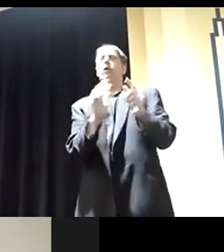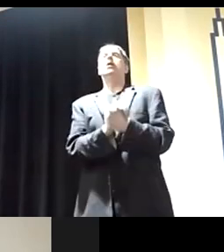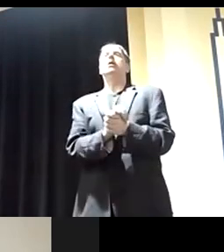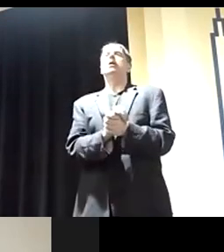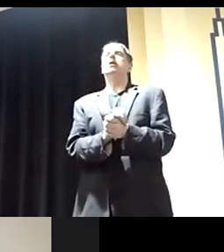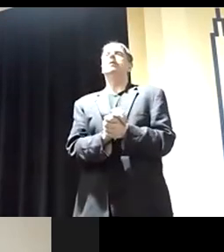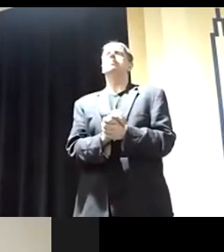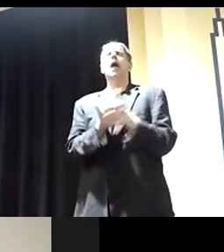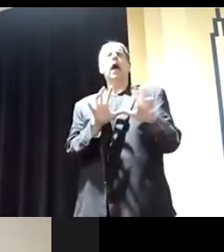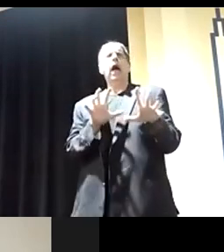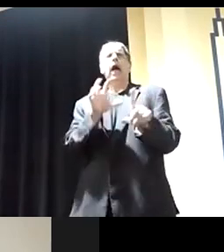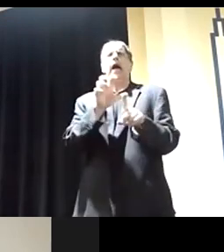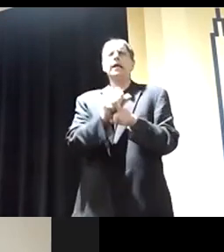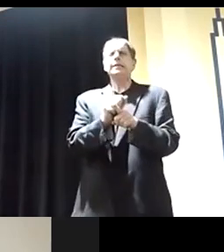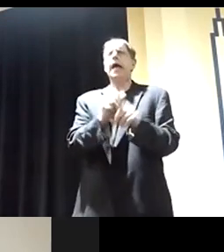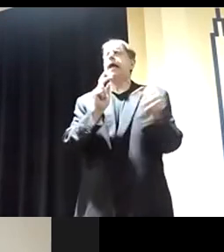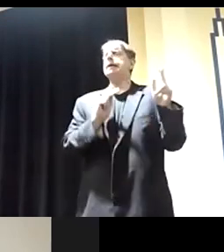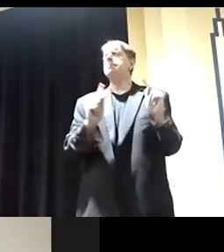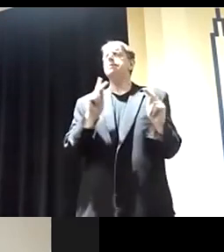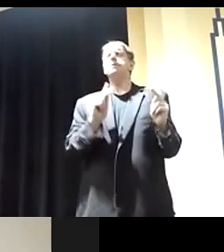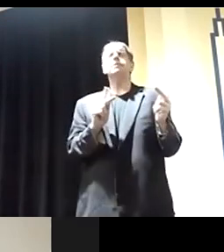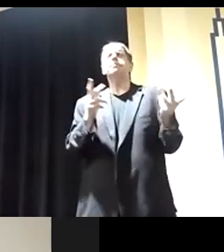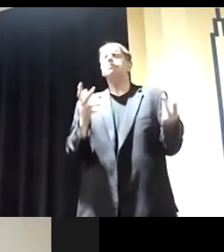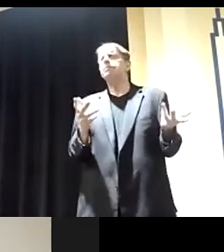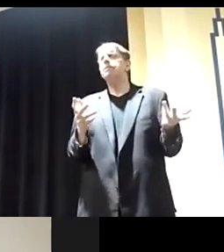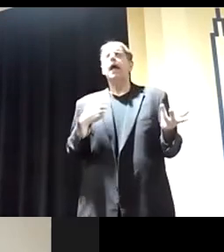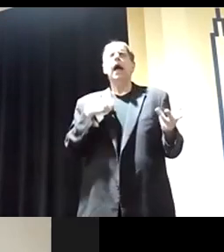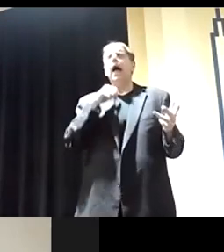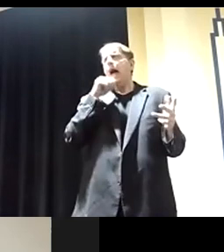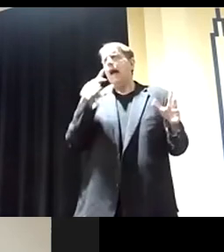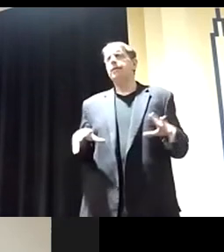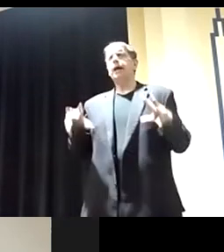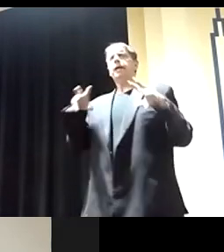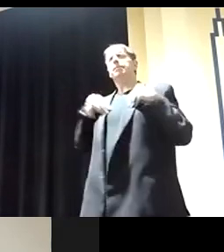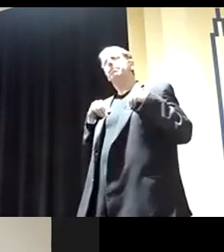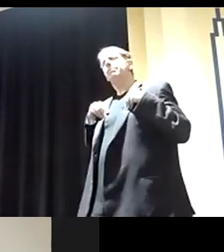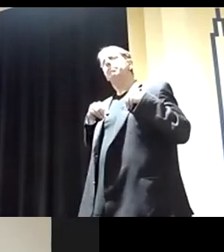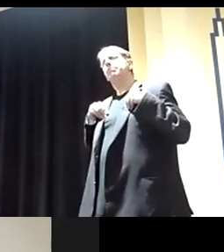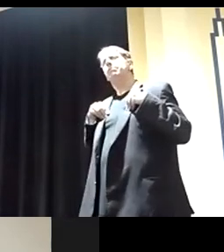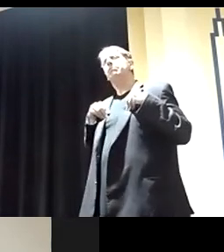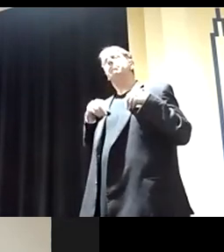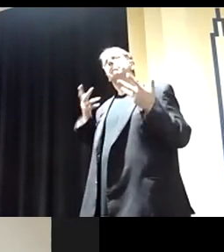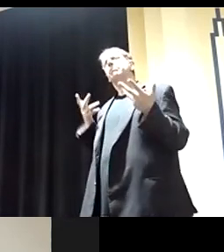It's like attacking people and stuff. I'm not, I'm not a pacifist. I am a